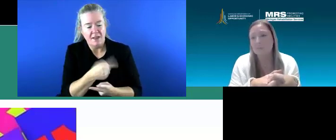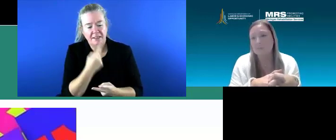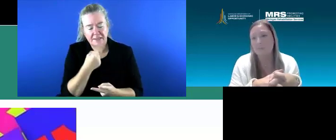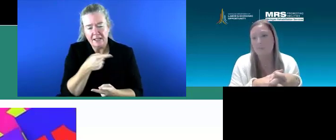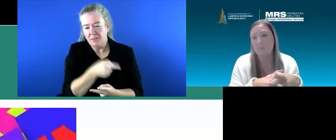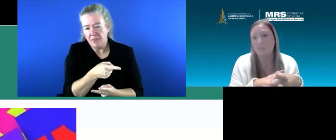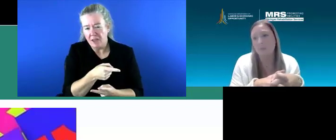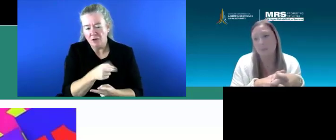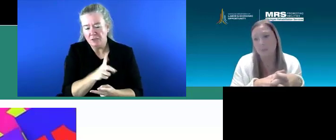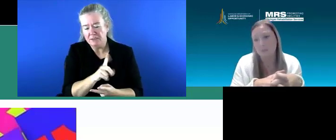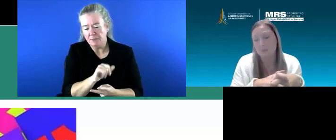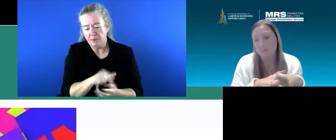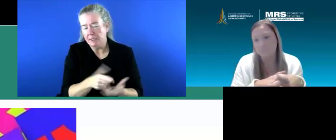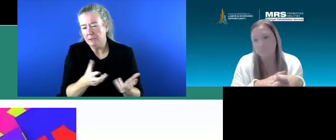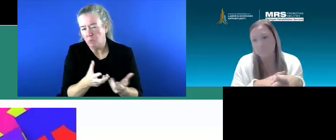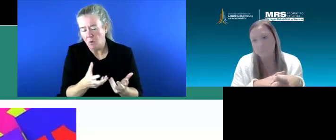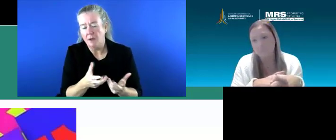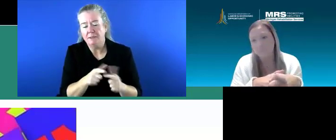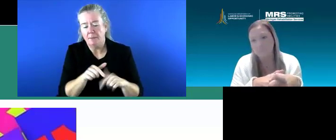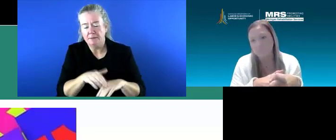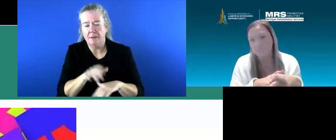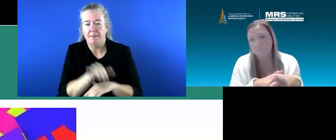disability is.